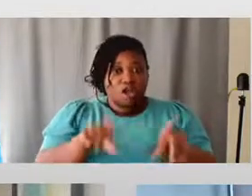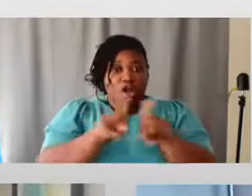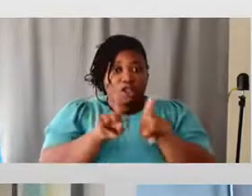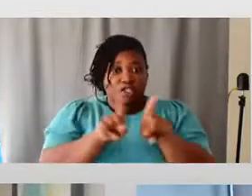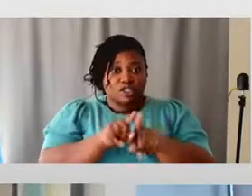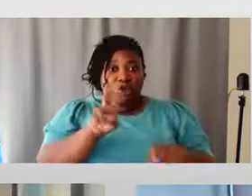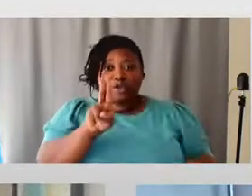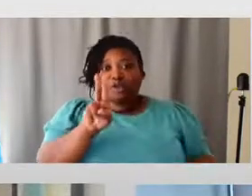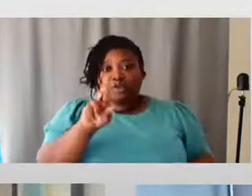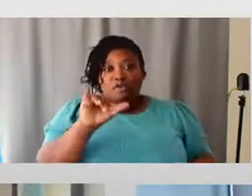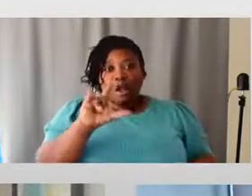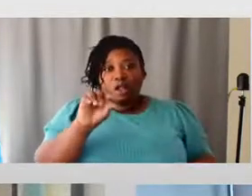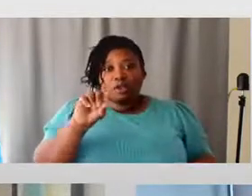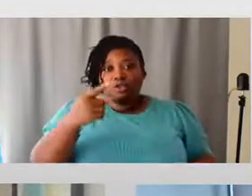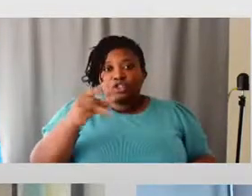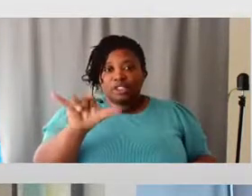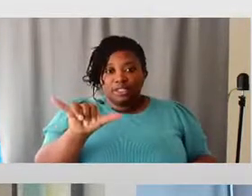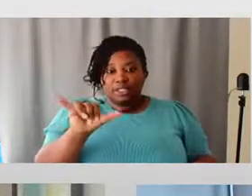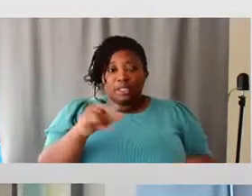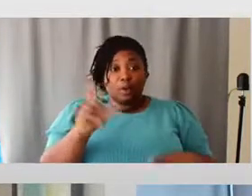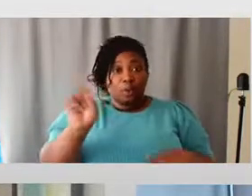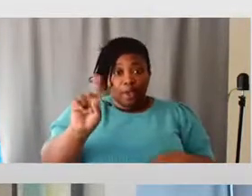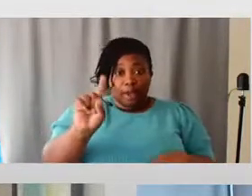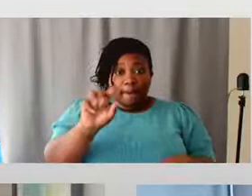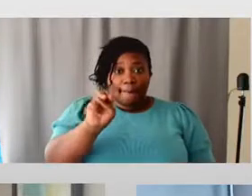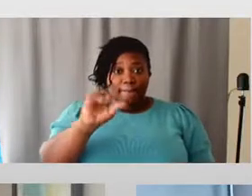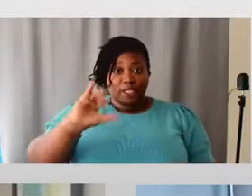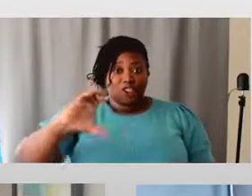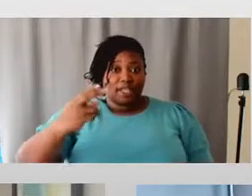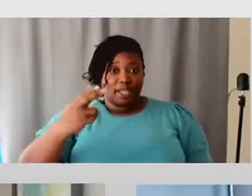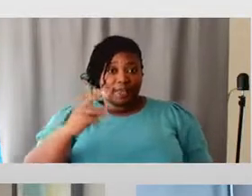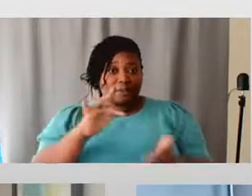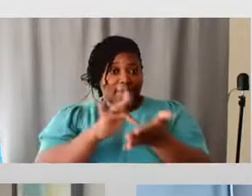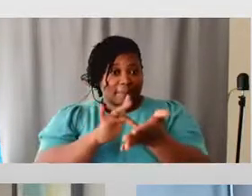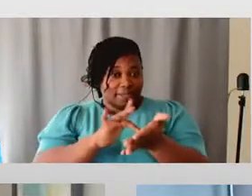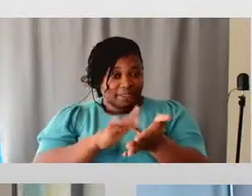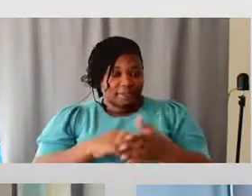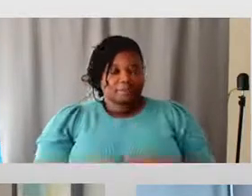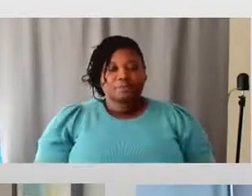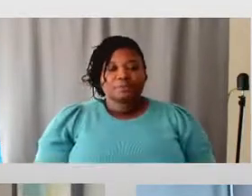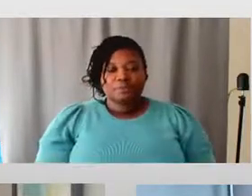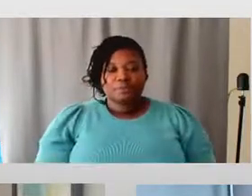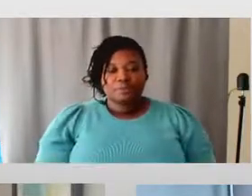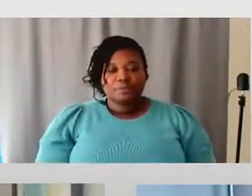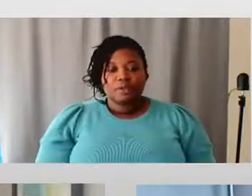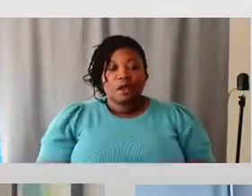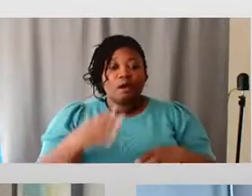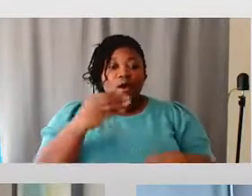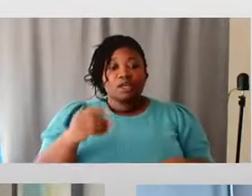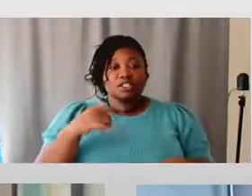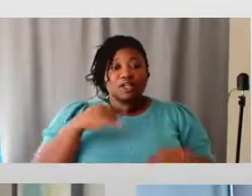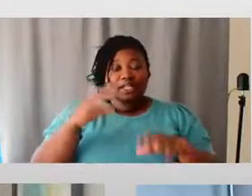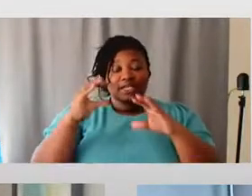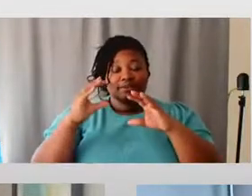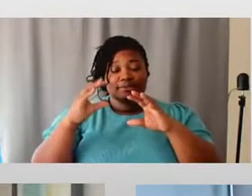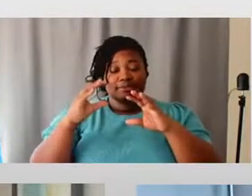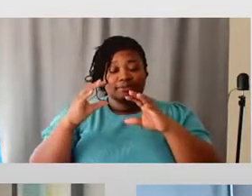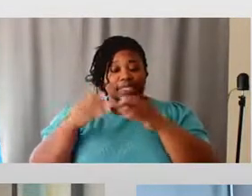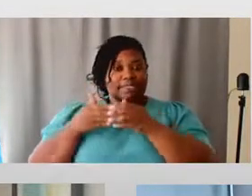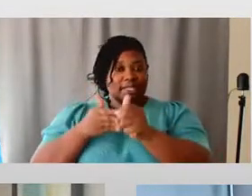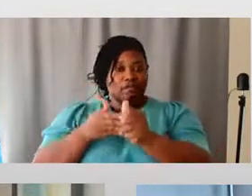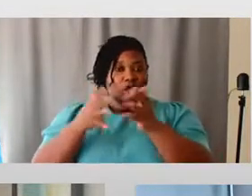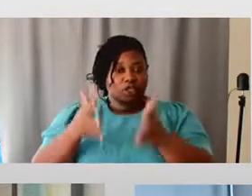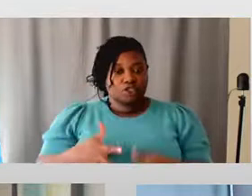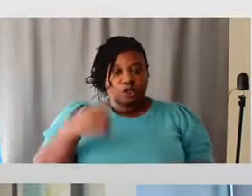Michigan Medicine. He's the director of services for students with disabilities, and the director of adaptive